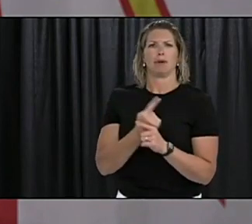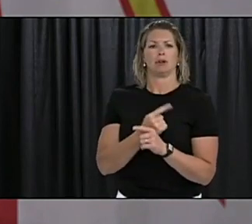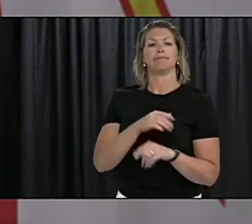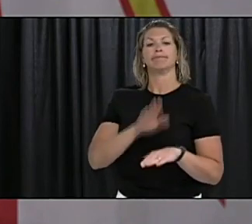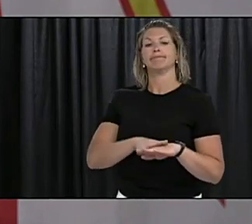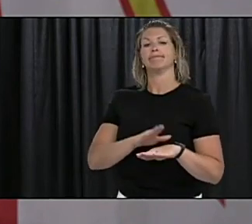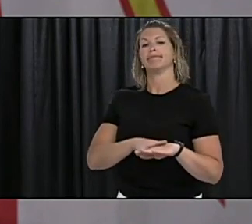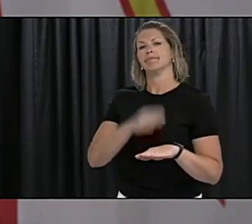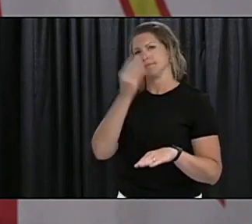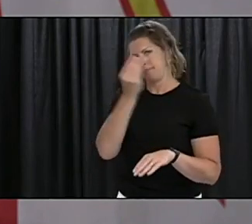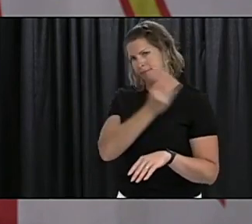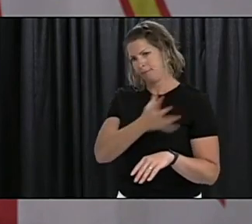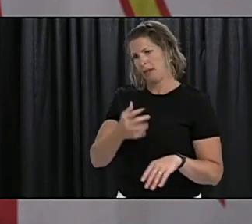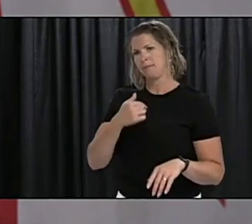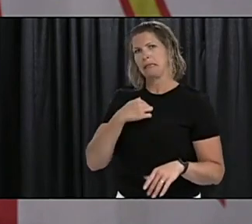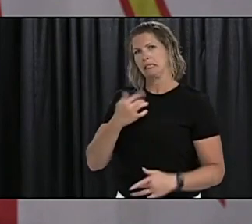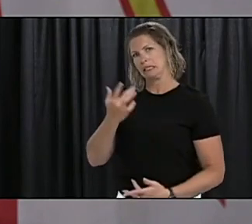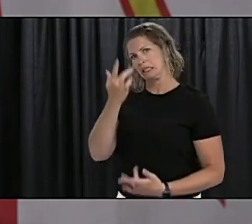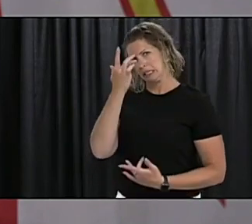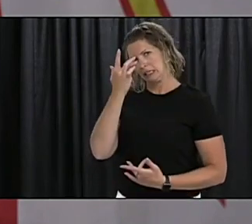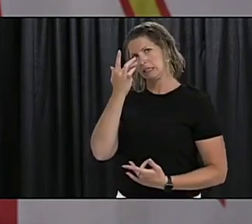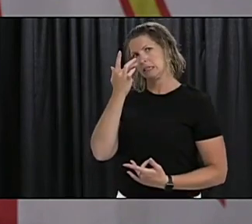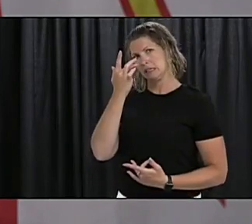and we would